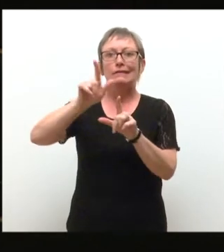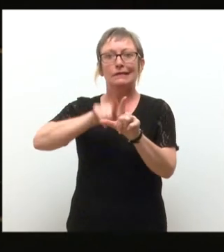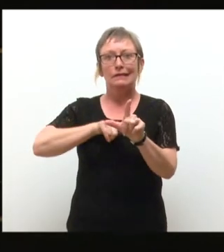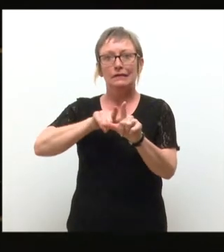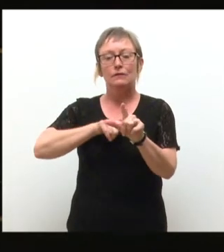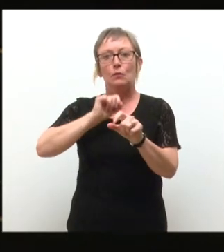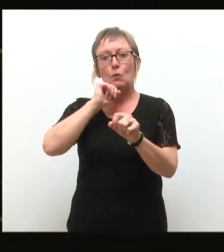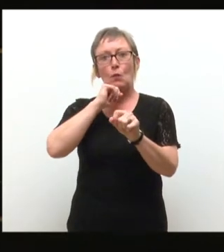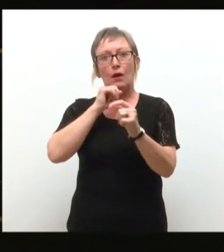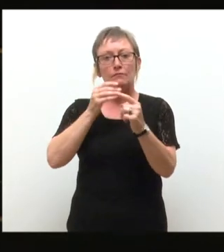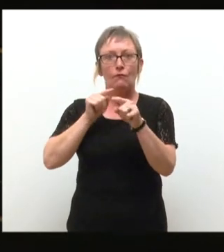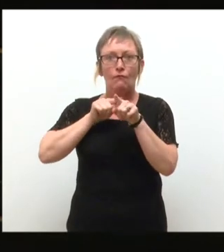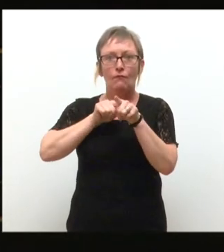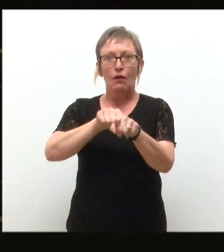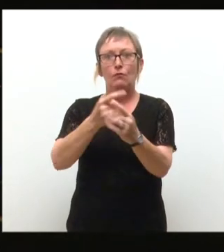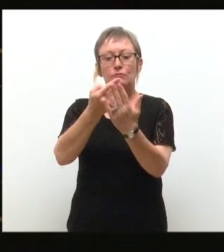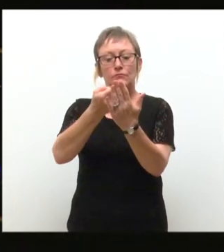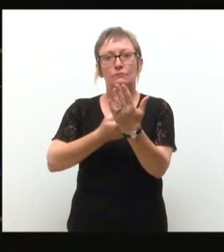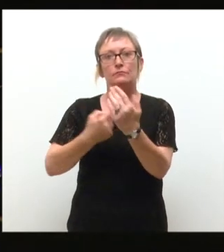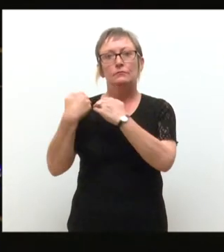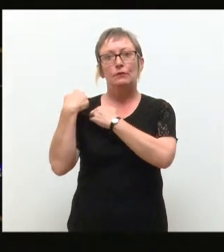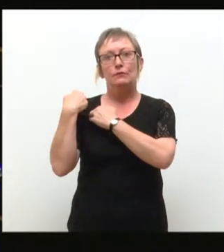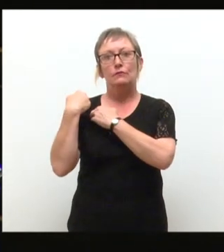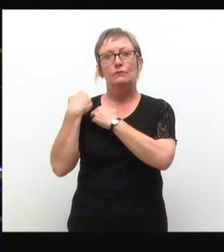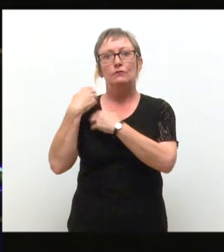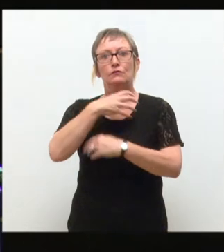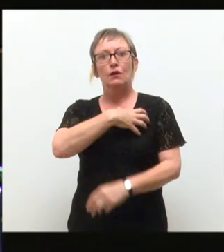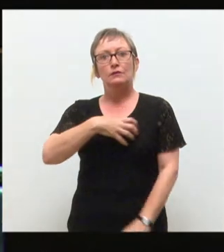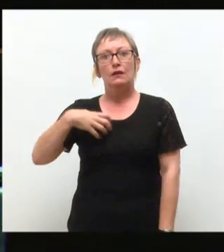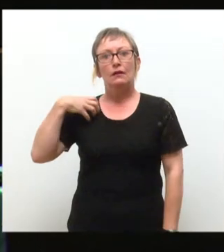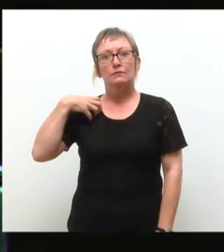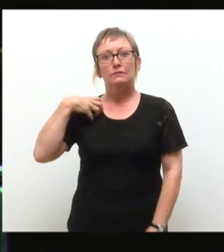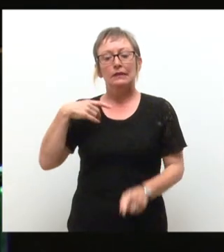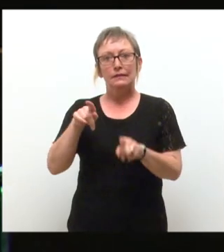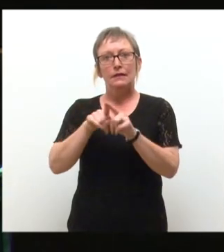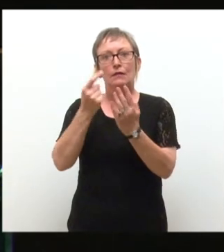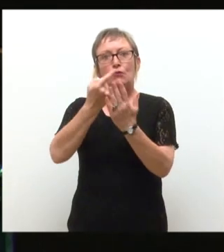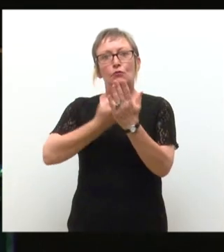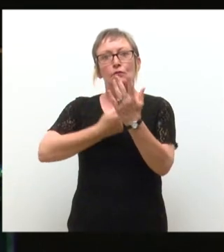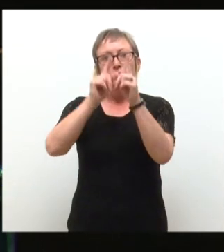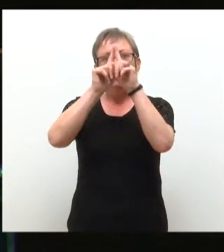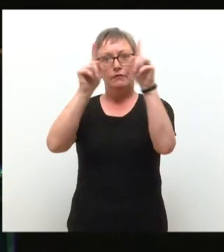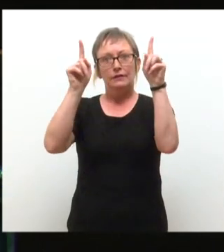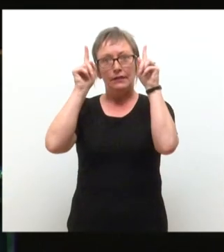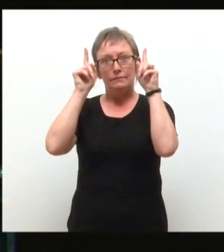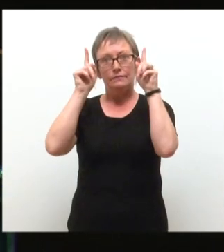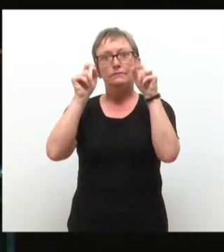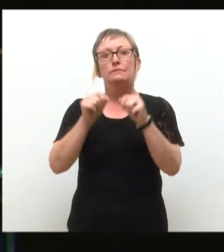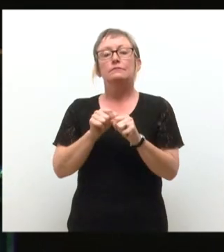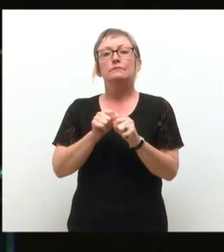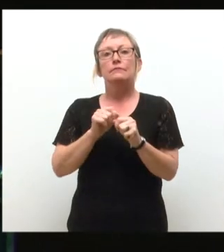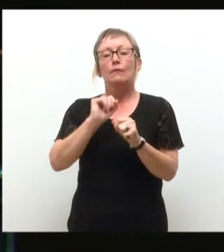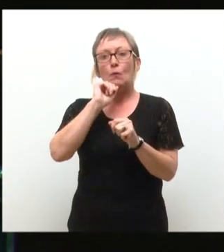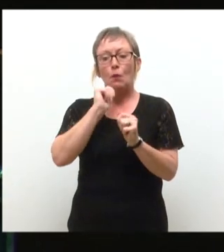the duties of Chancellor as prescribed by the Charter of the University. That I will loyally